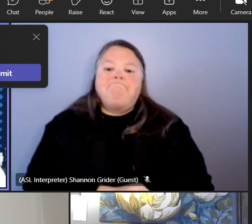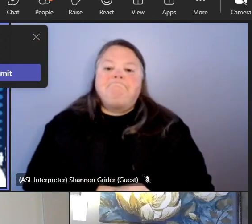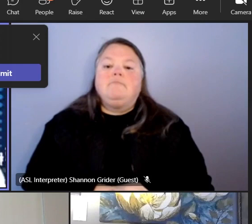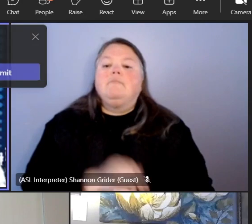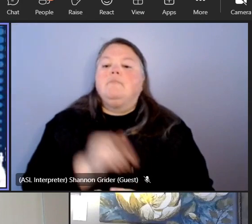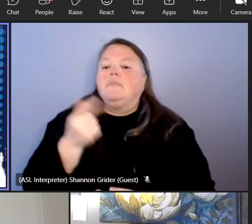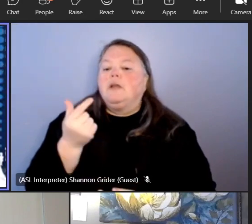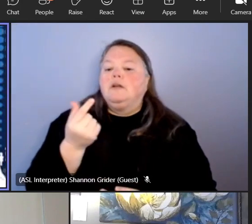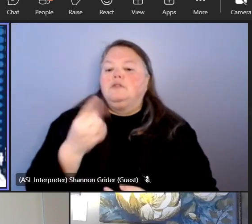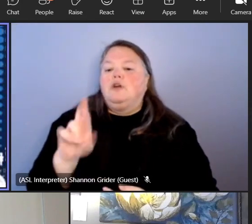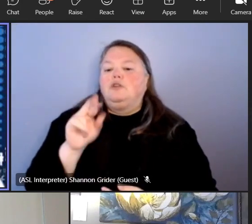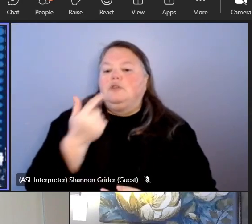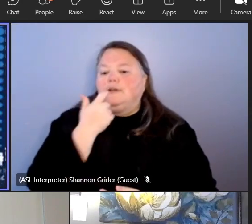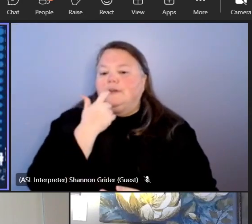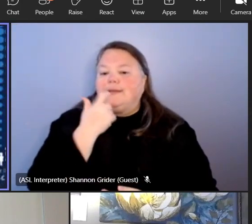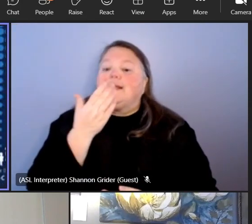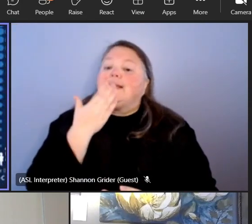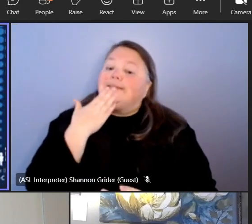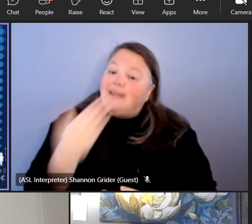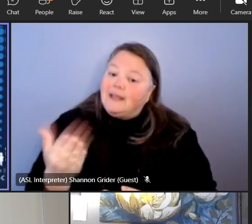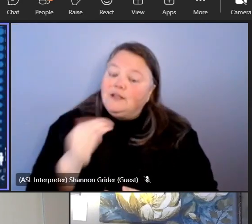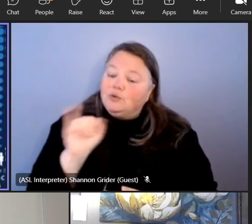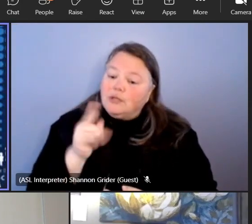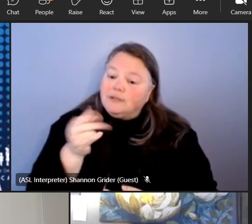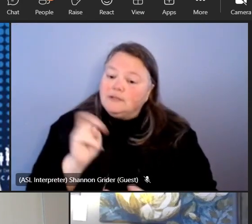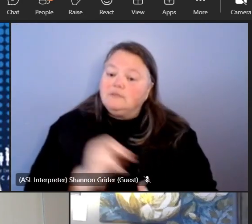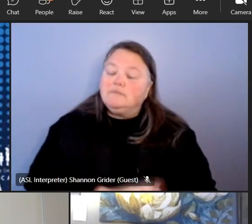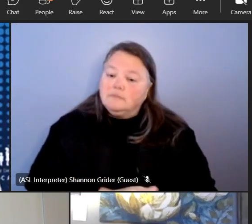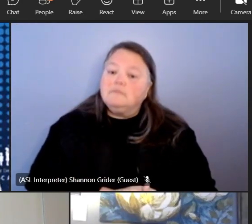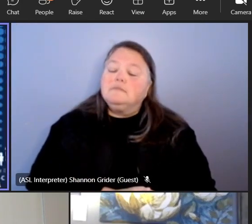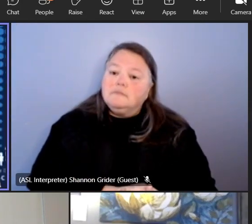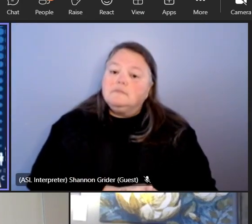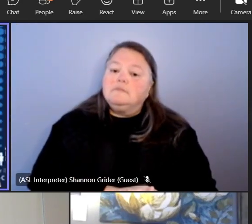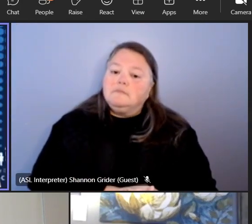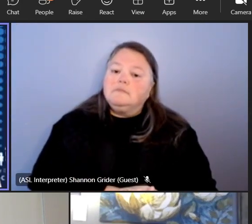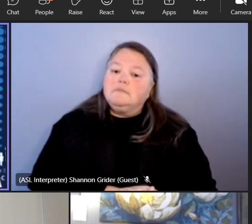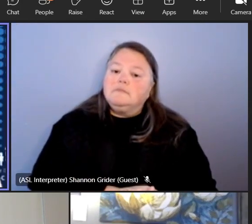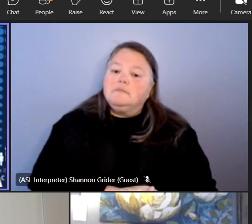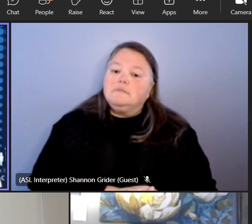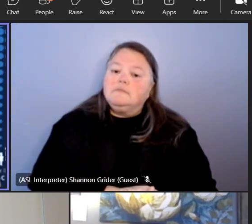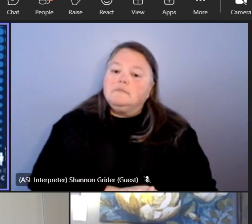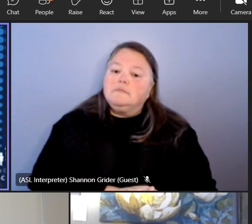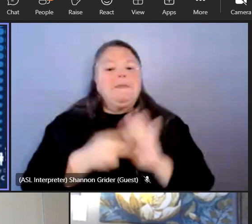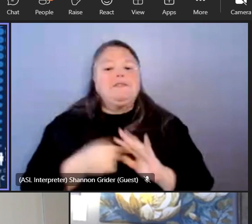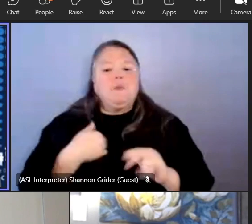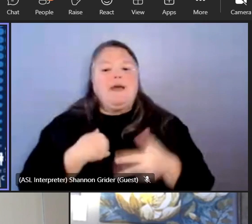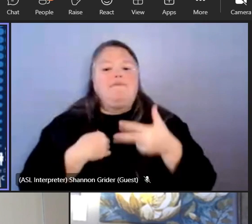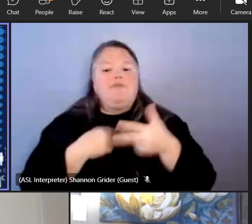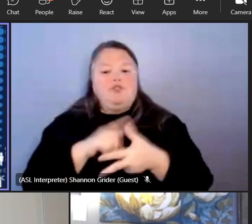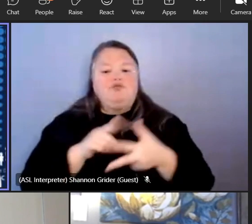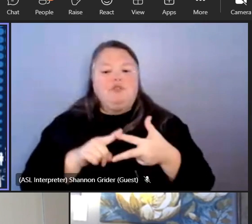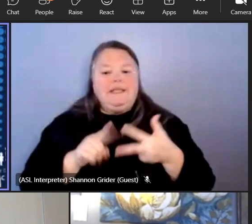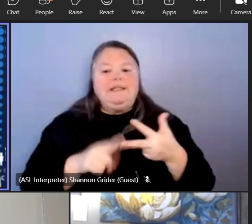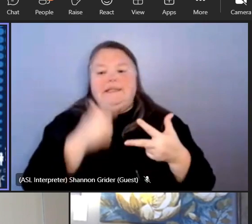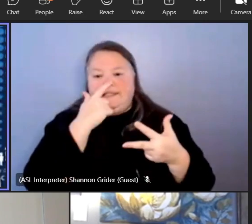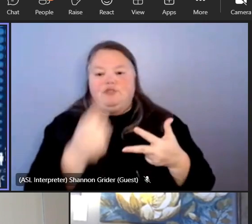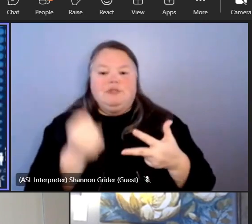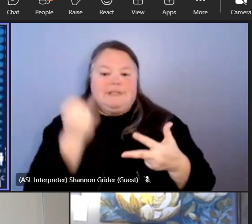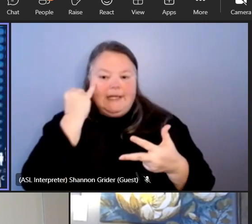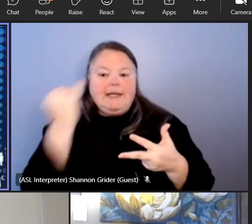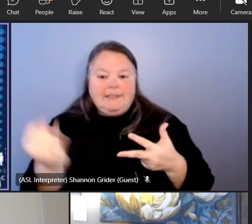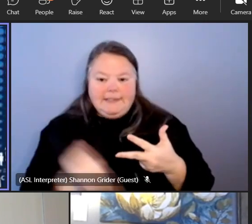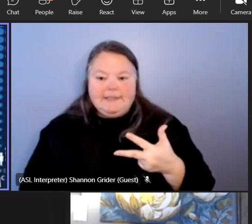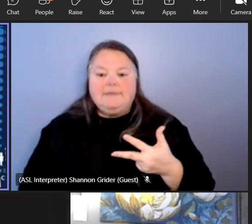great thanks justin so i think we've got um kind of three really interesting ideas here um